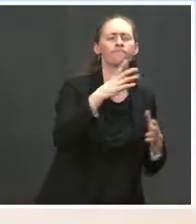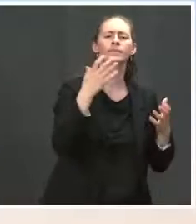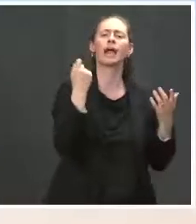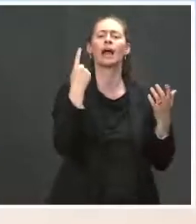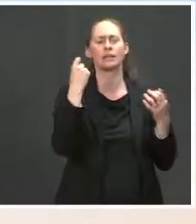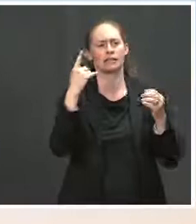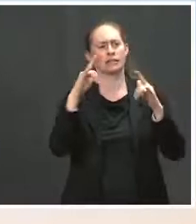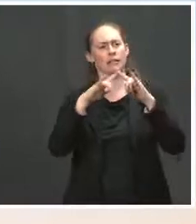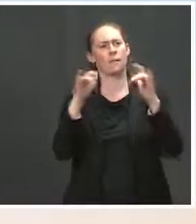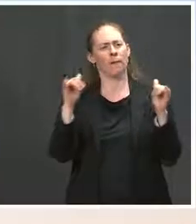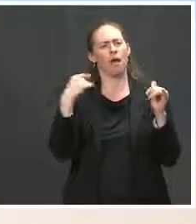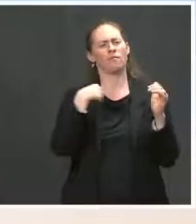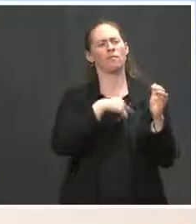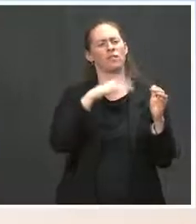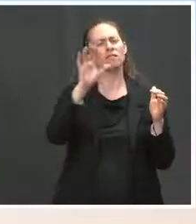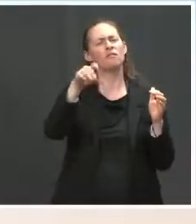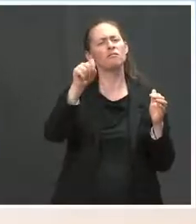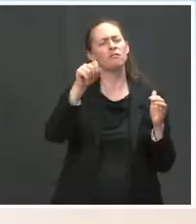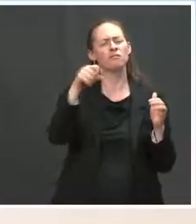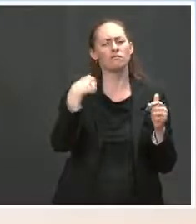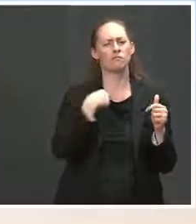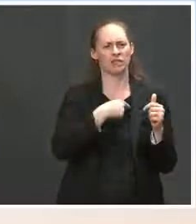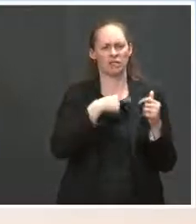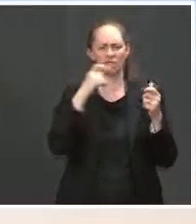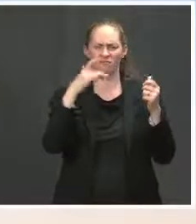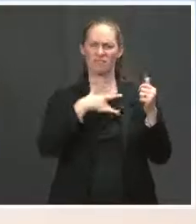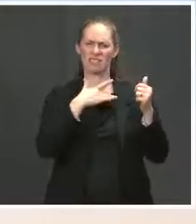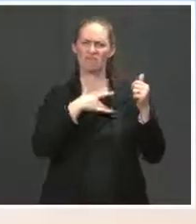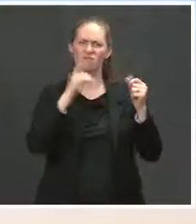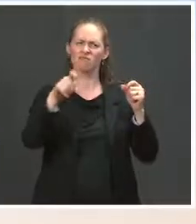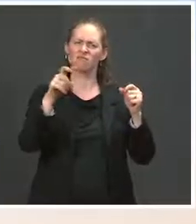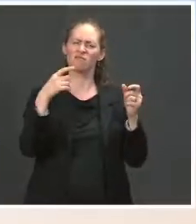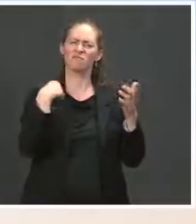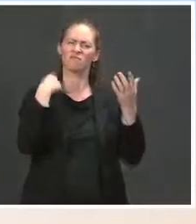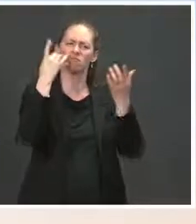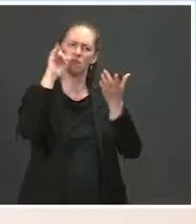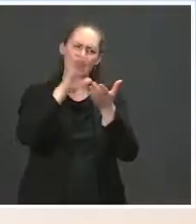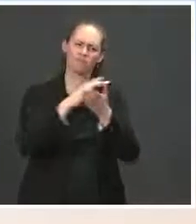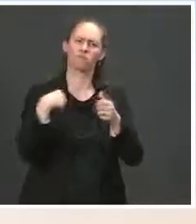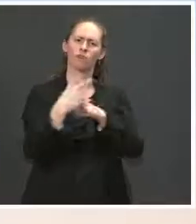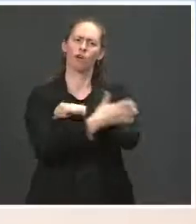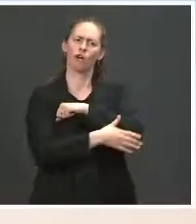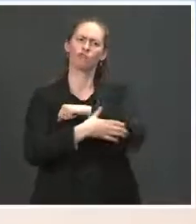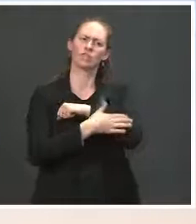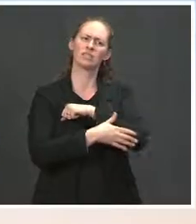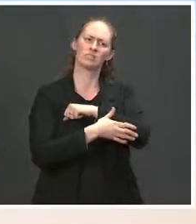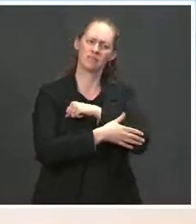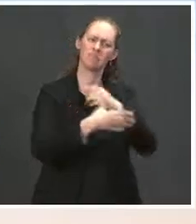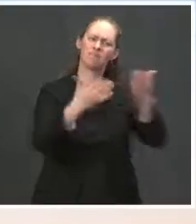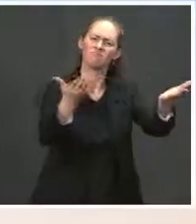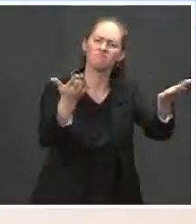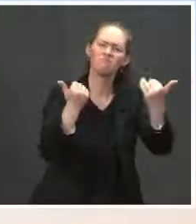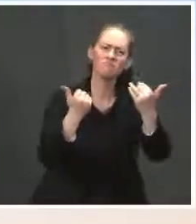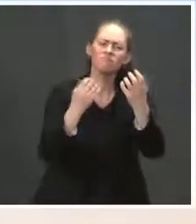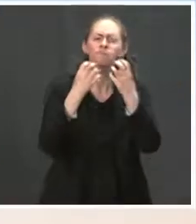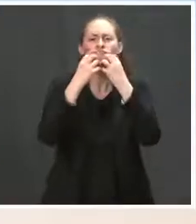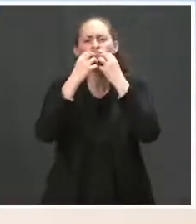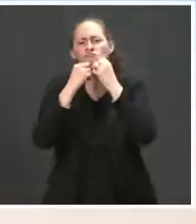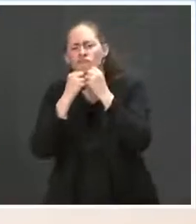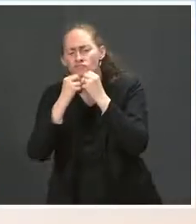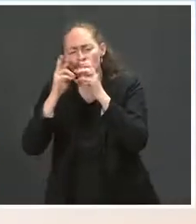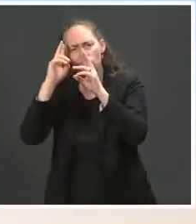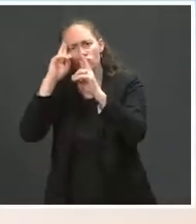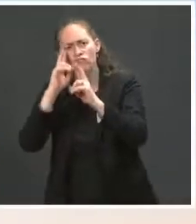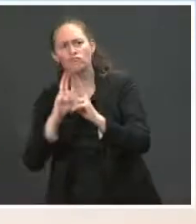believe that we should be a country, that we are a country that wants to treat people humanely, as is evidenced by our